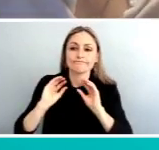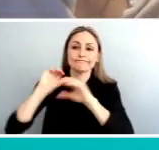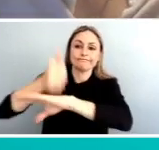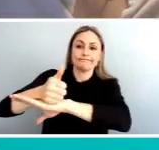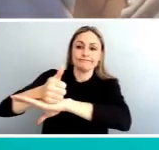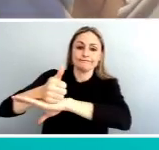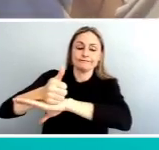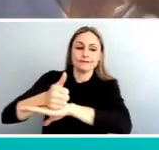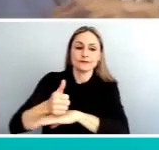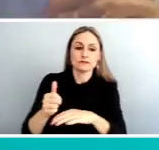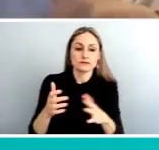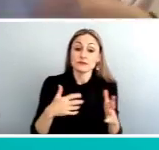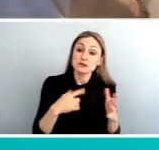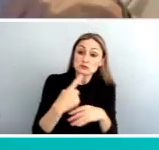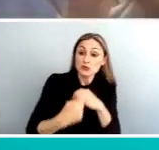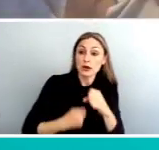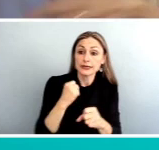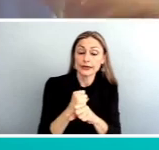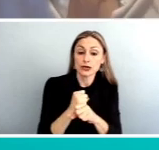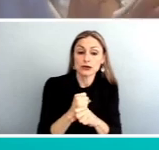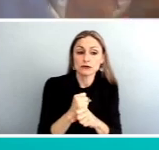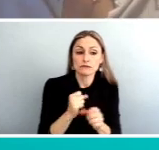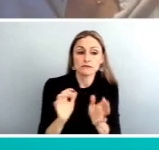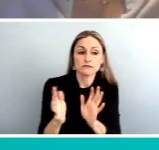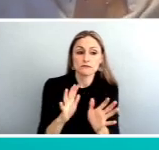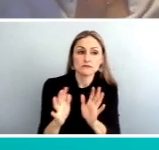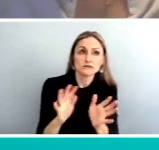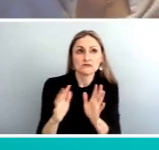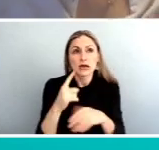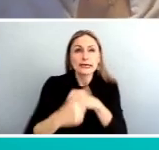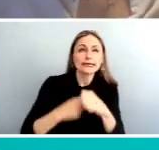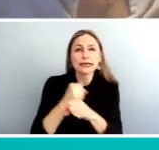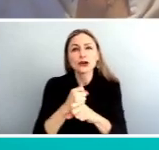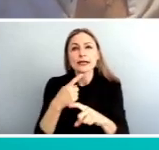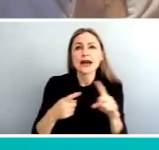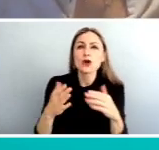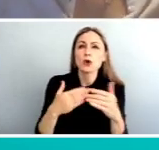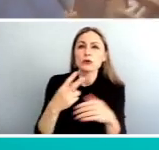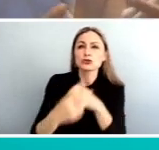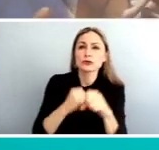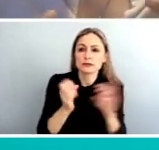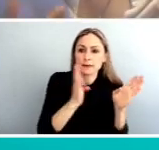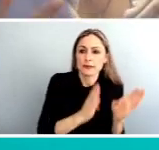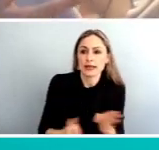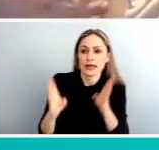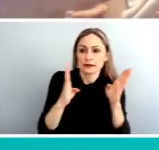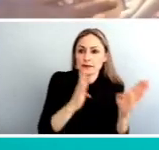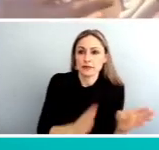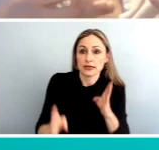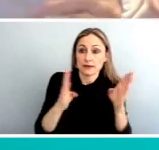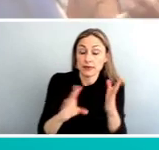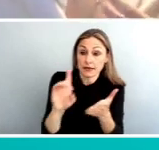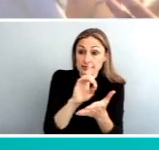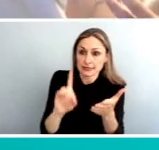So, we'll spend the next year and a half year, almost two years doing the planning and the design. And what the